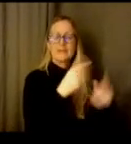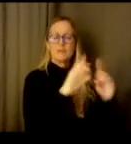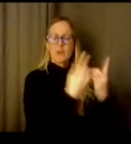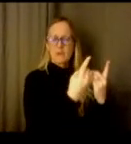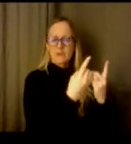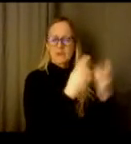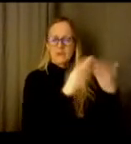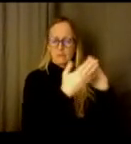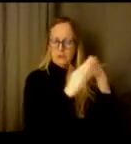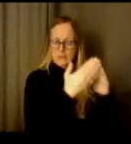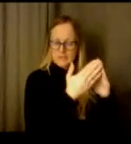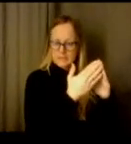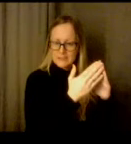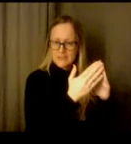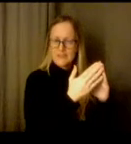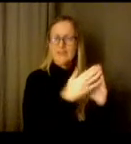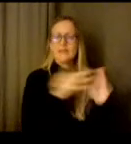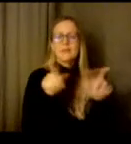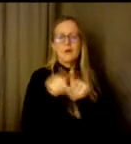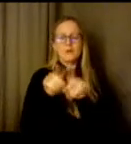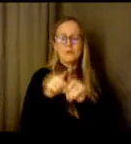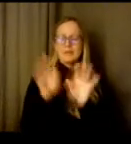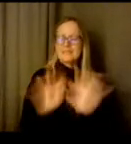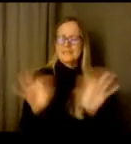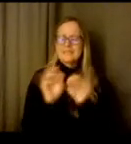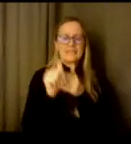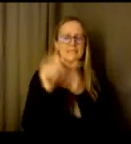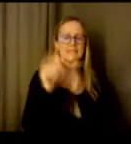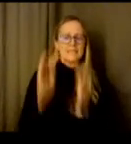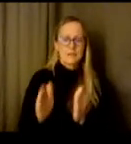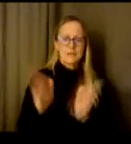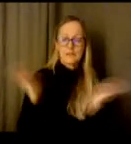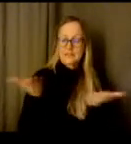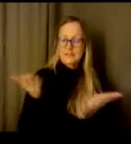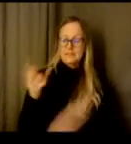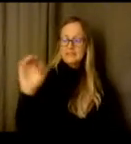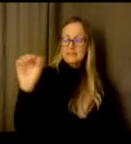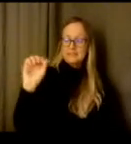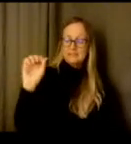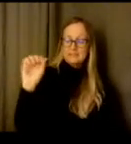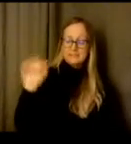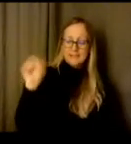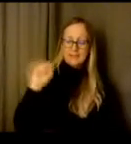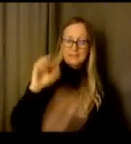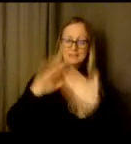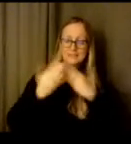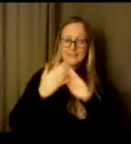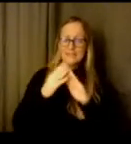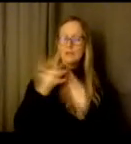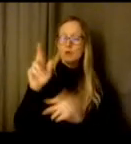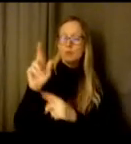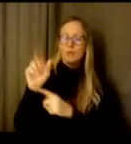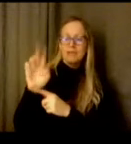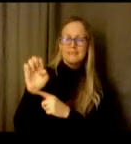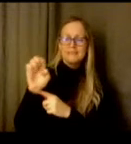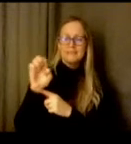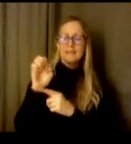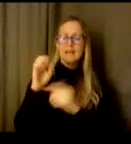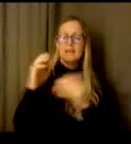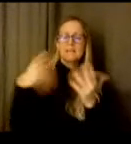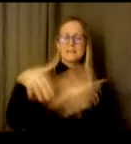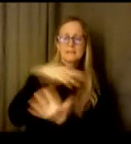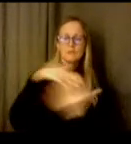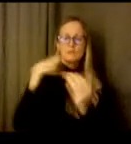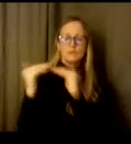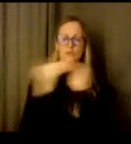He's also served as the key leader in the City of Seattle Race and Social Justice Initiative for three of Seattle mayors.